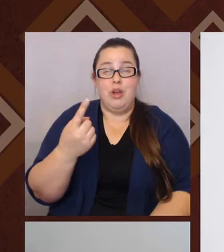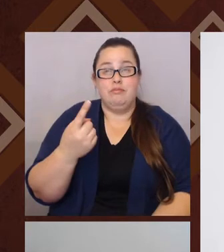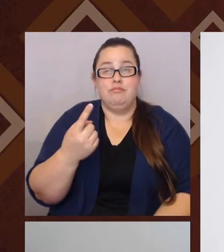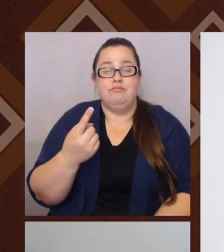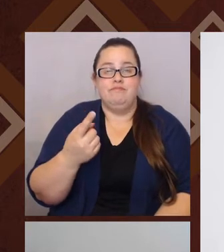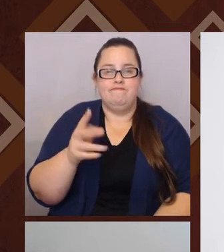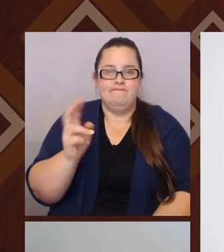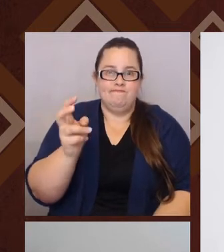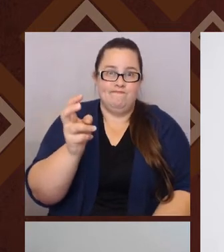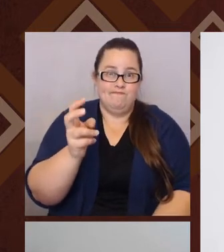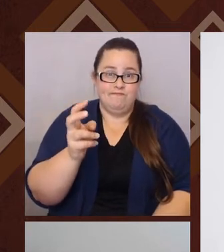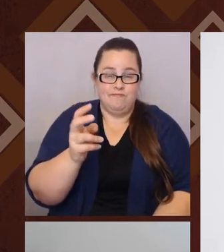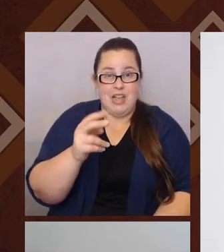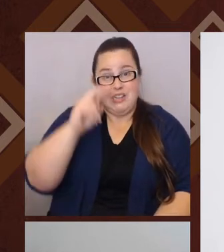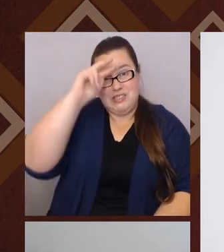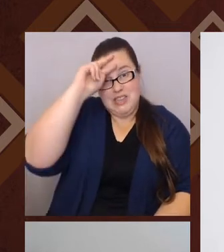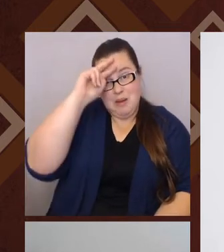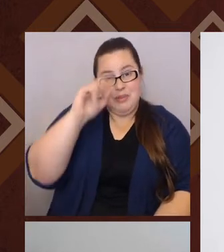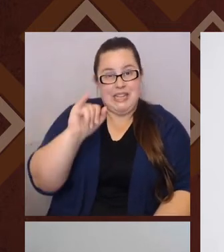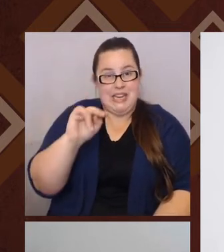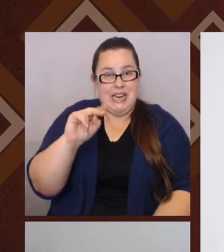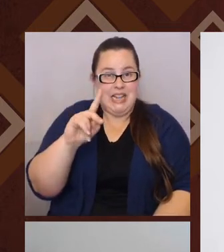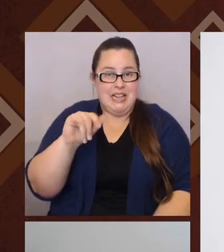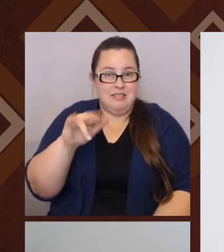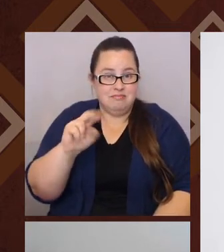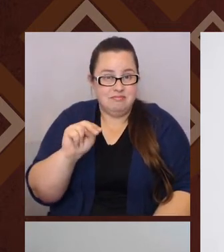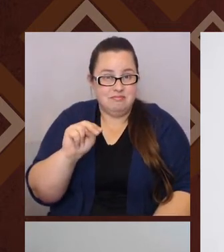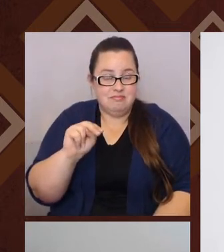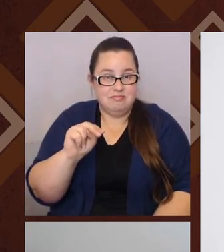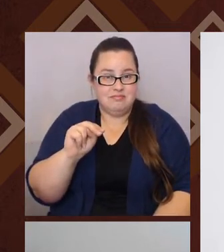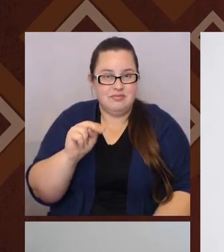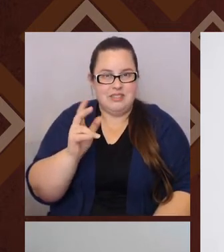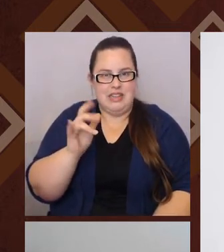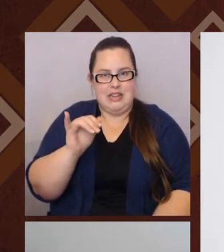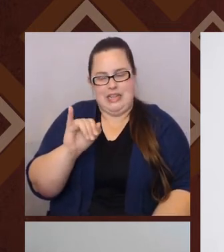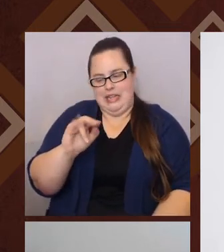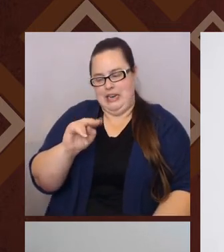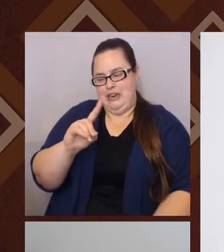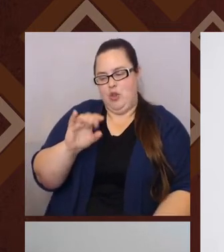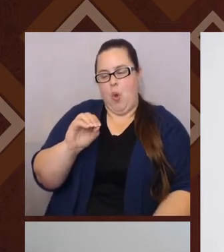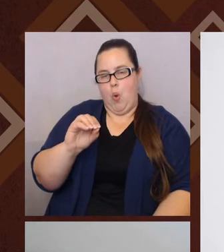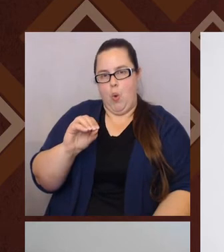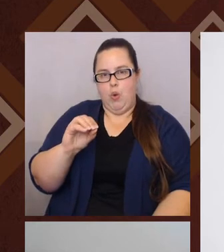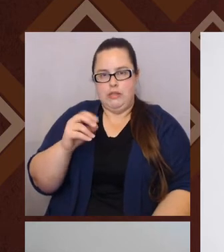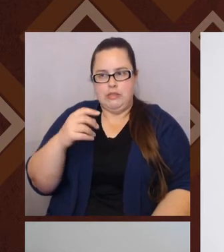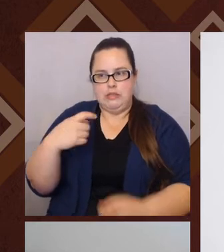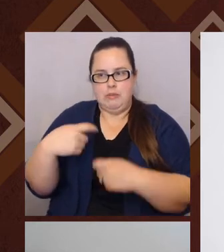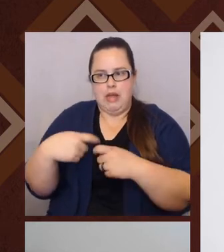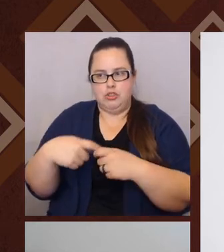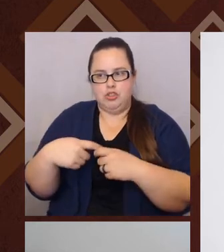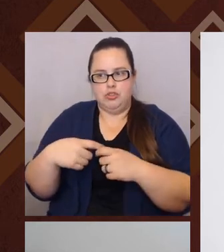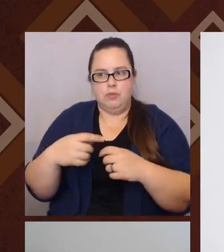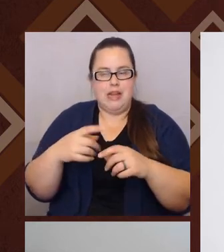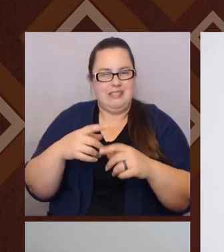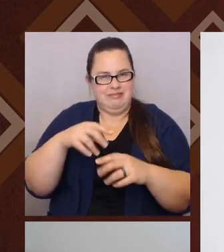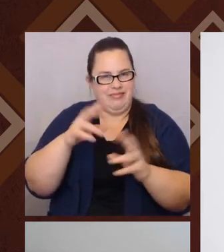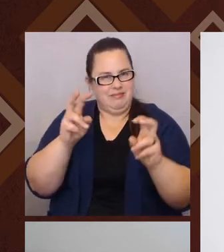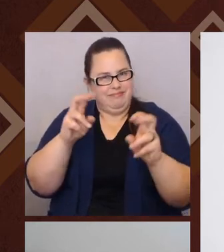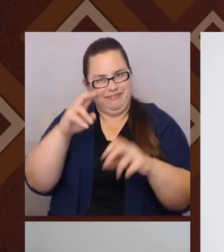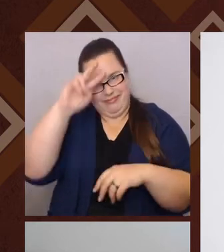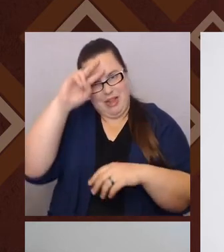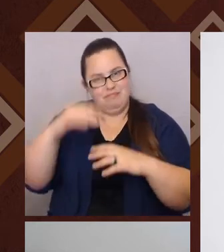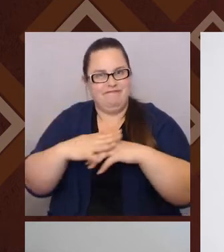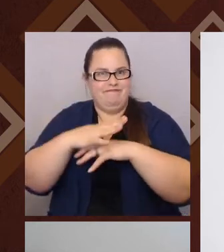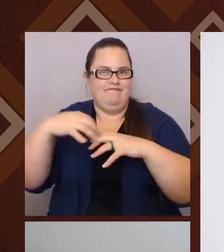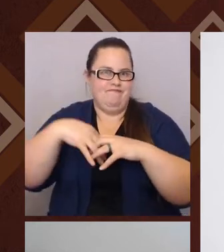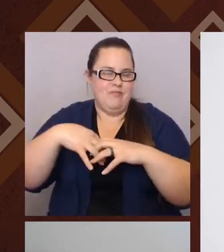dumb, kind dumb Indian, India is determined within Spanish, but like that, that certainly fits this idea that like Chicano and Chicana in the forties and